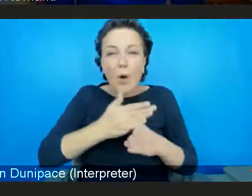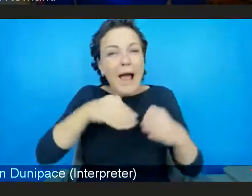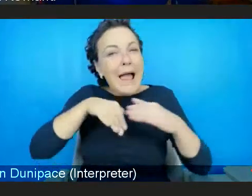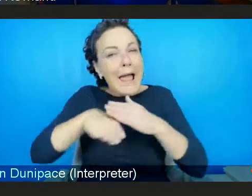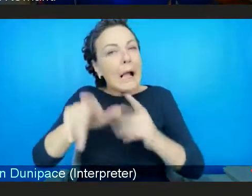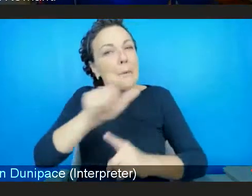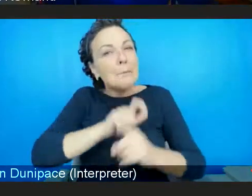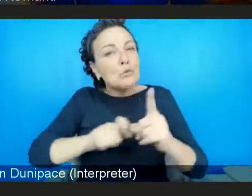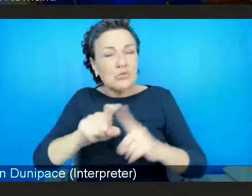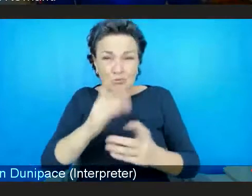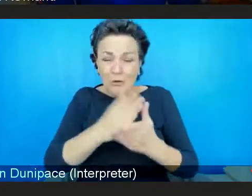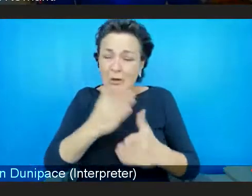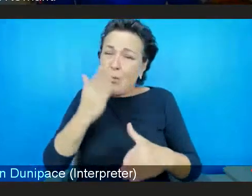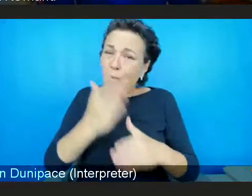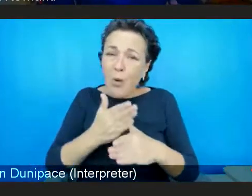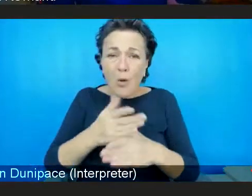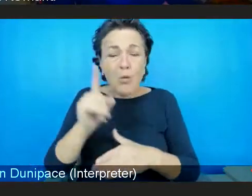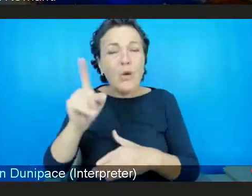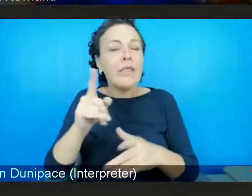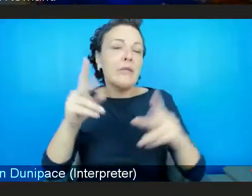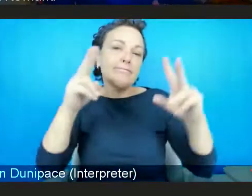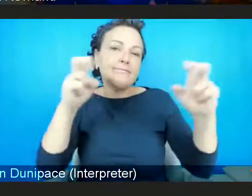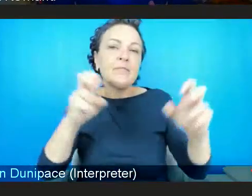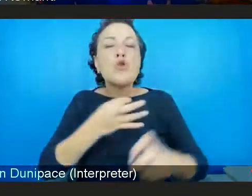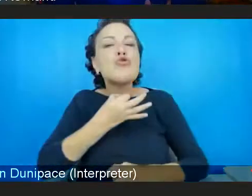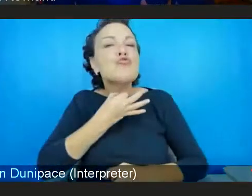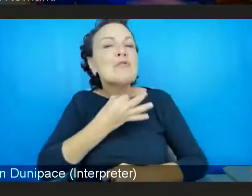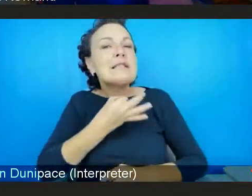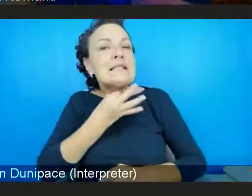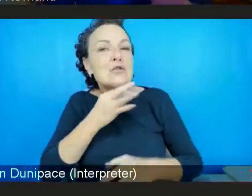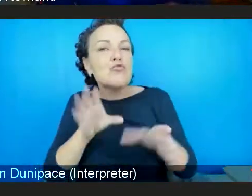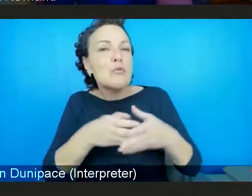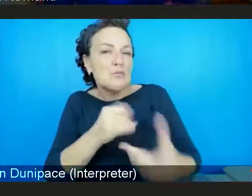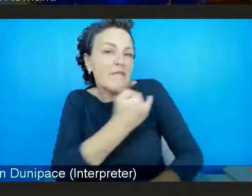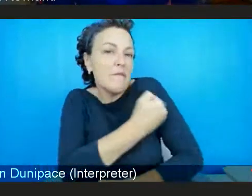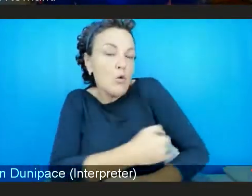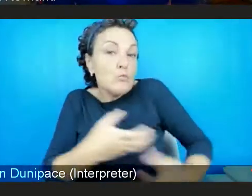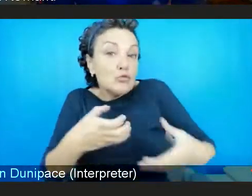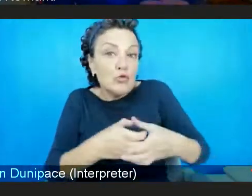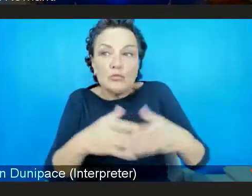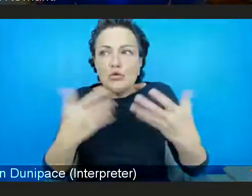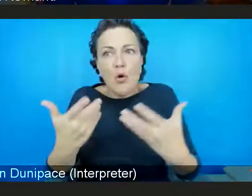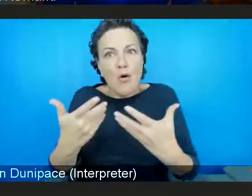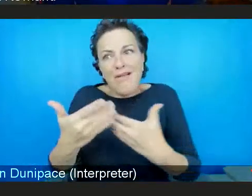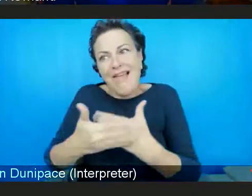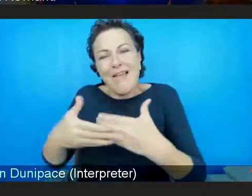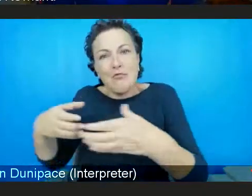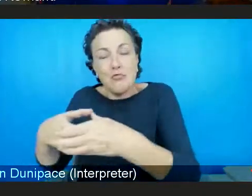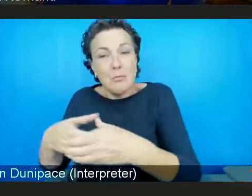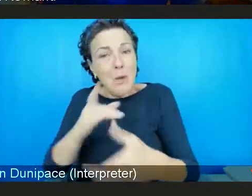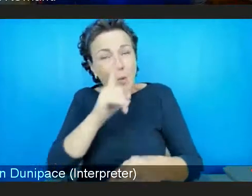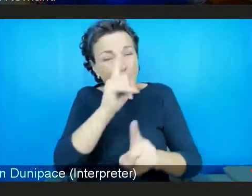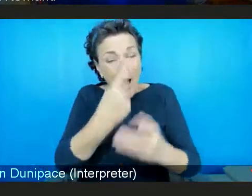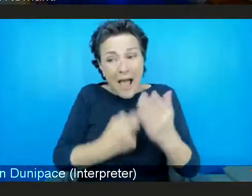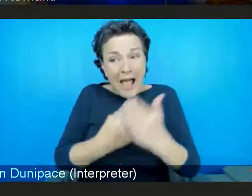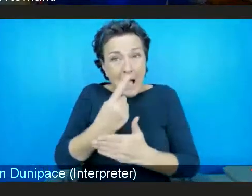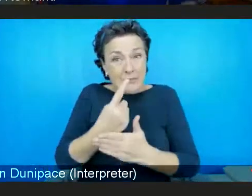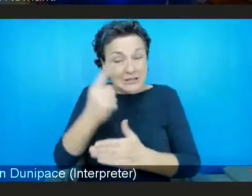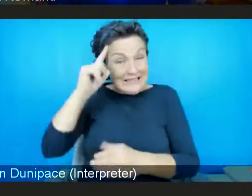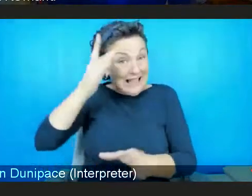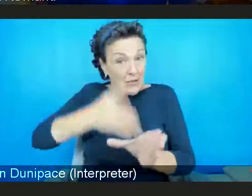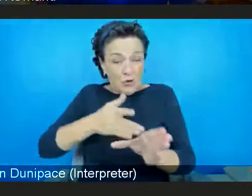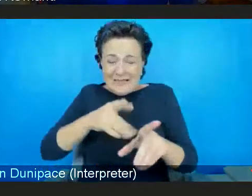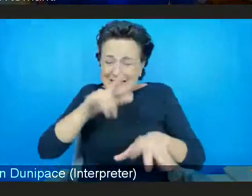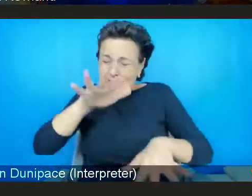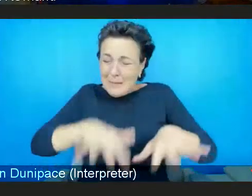marginalized or at risk groups, it's actually in some ways what's actually happening psychologically is very similar. You're providing a space where